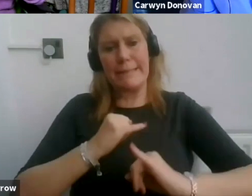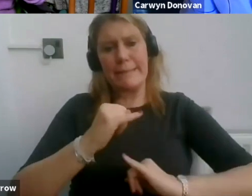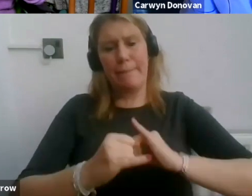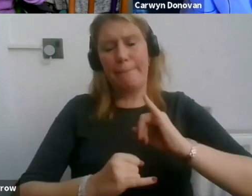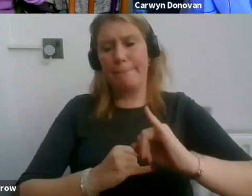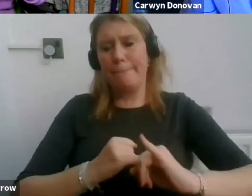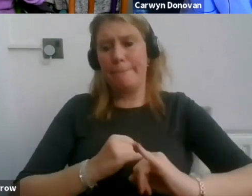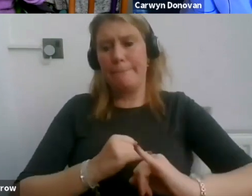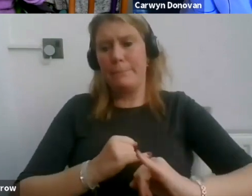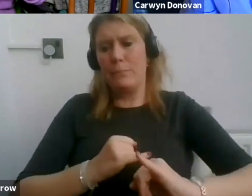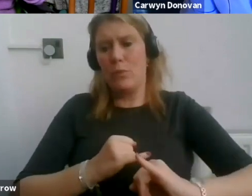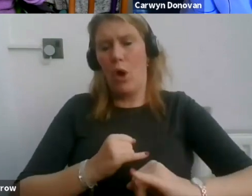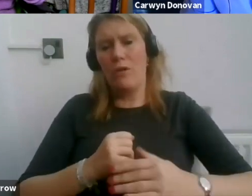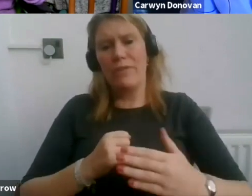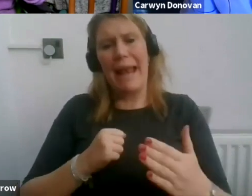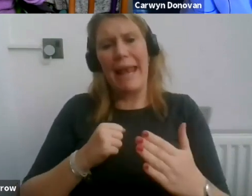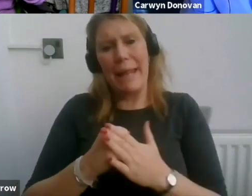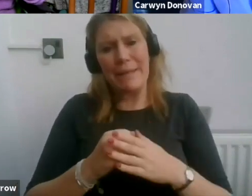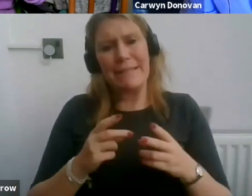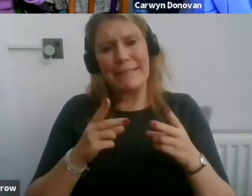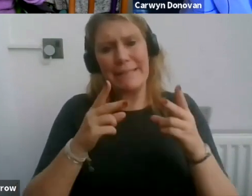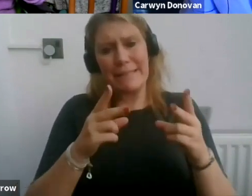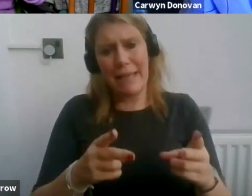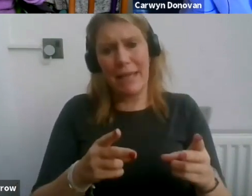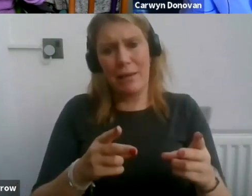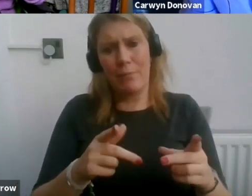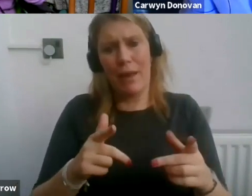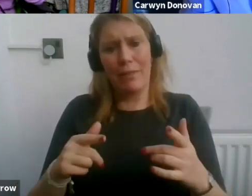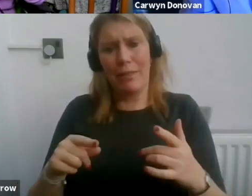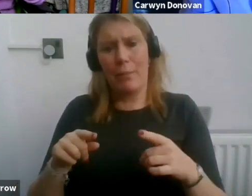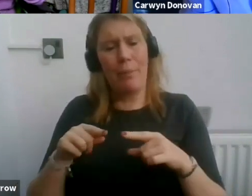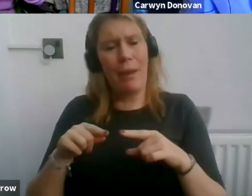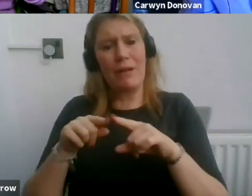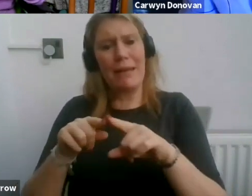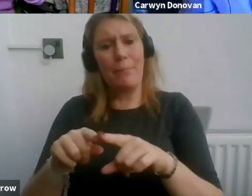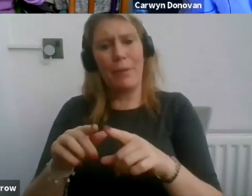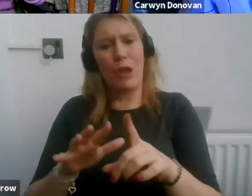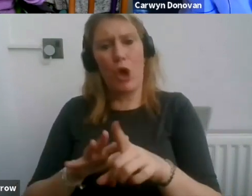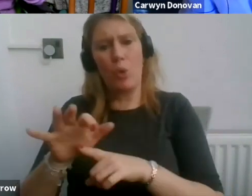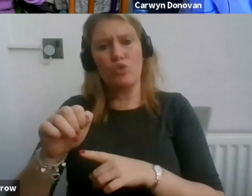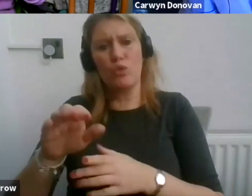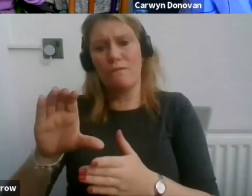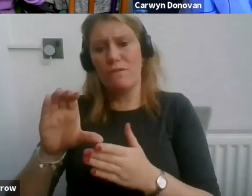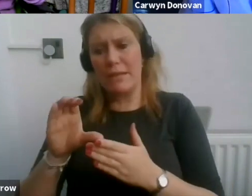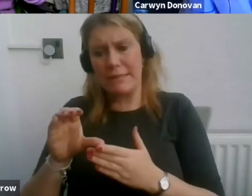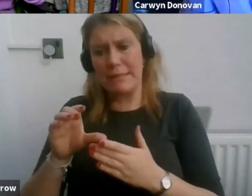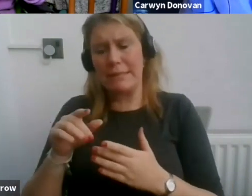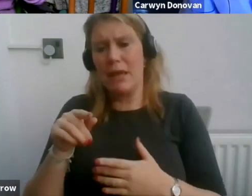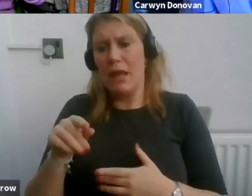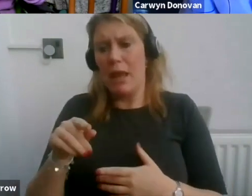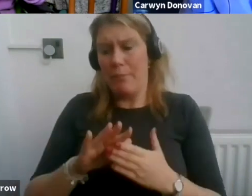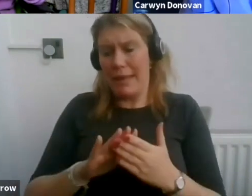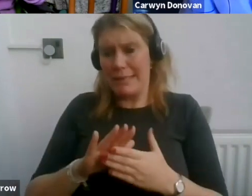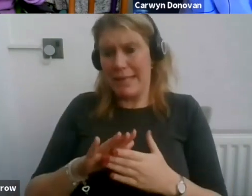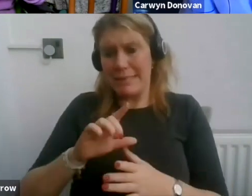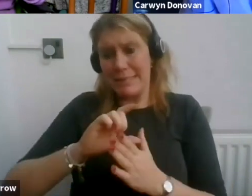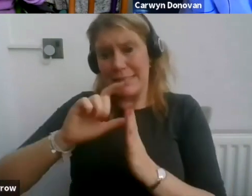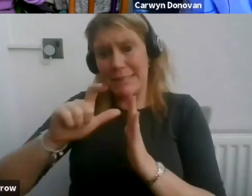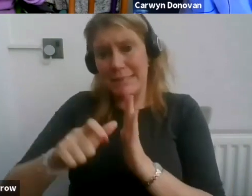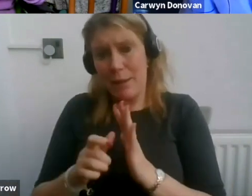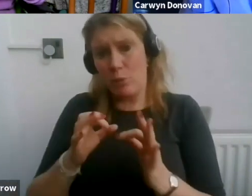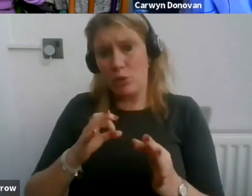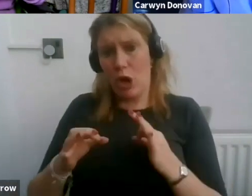which is the main arts council Paralympic cultural funding is that what it does is it puts you as a disabled artist into an